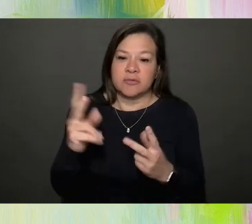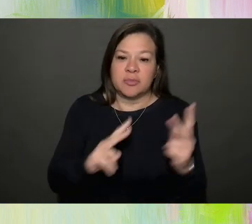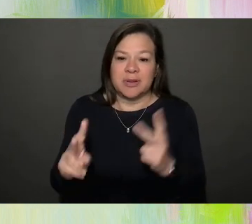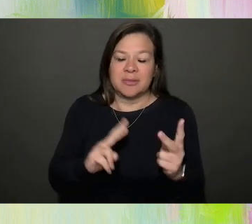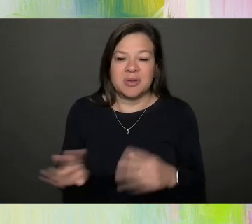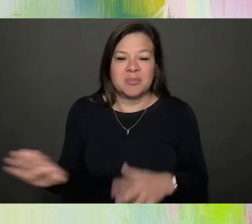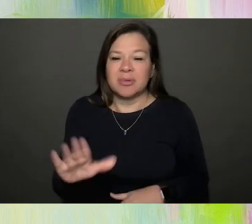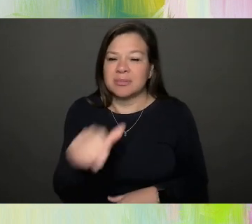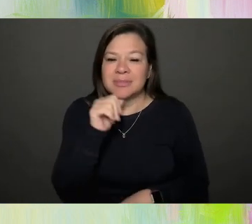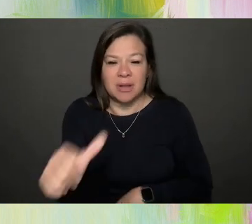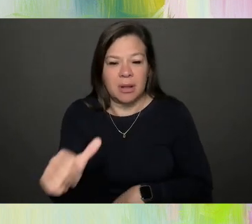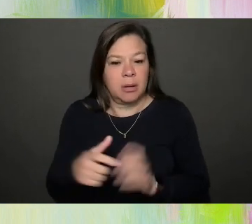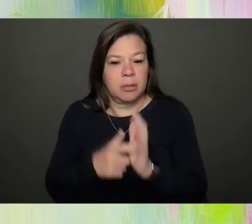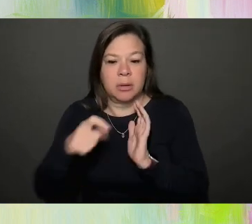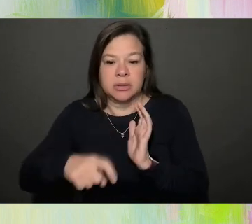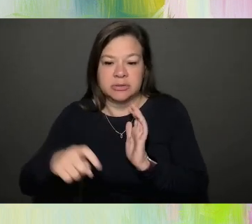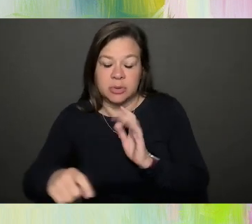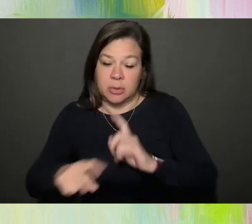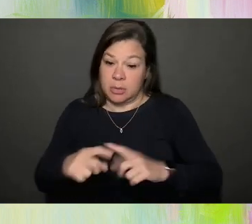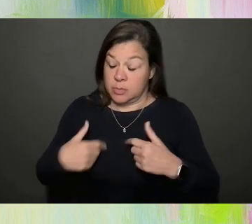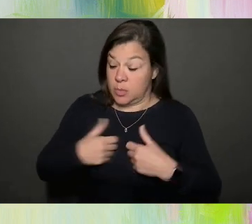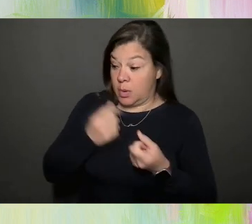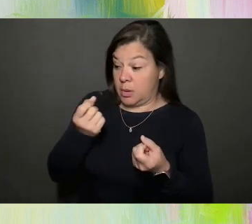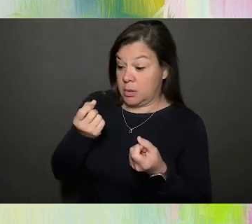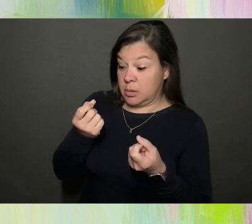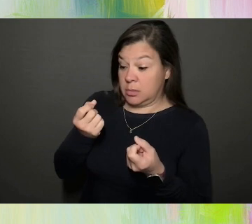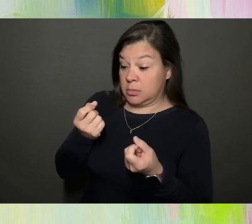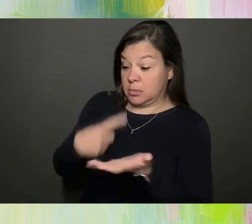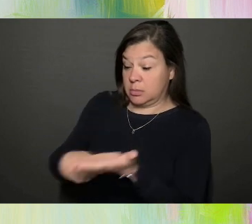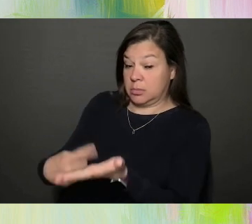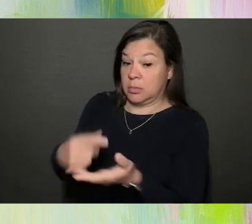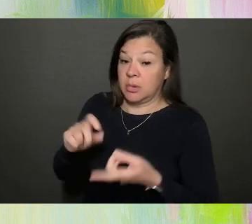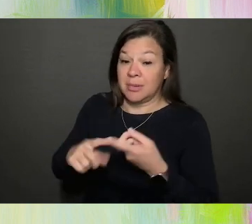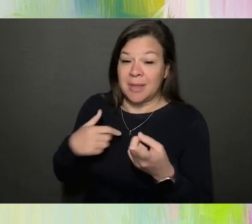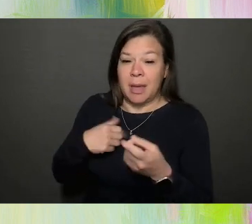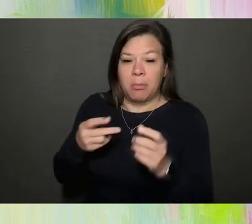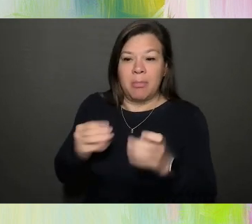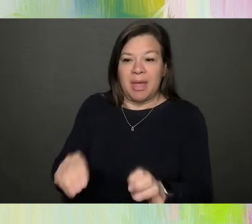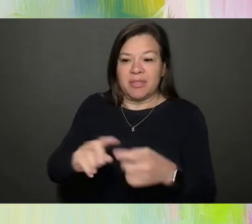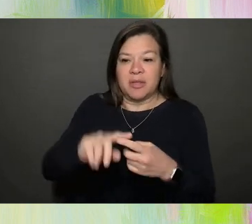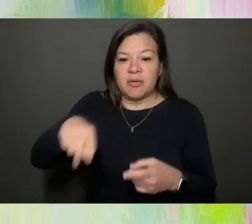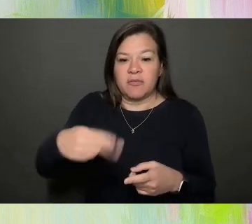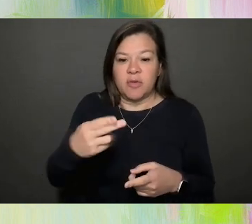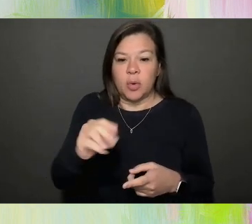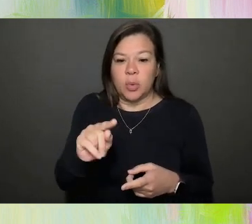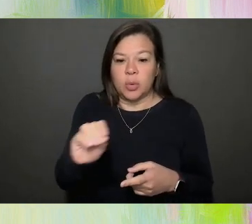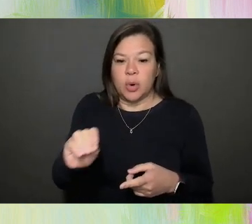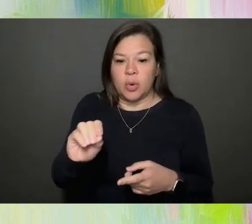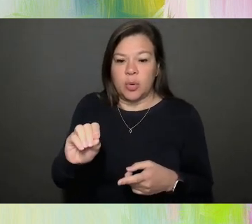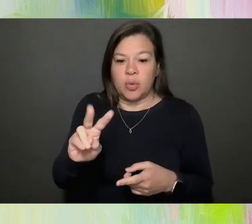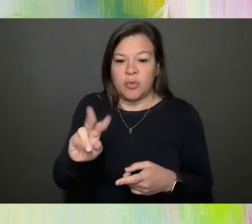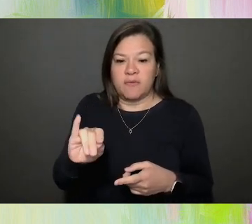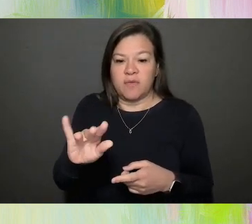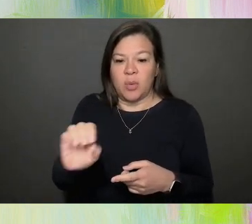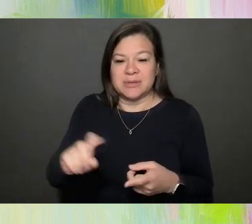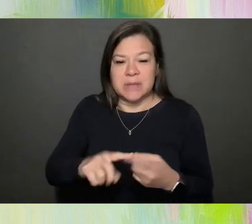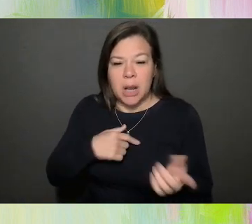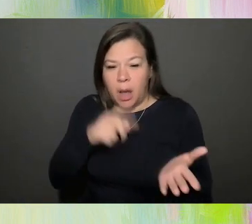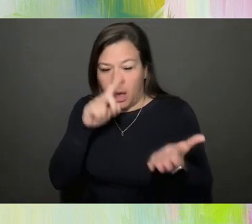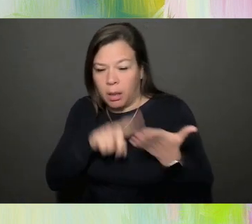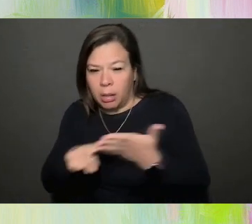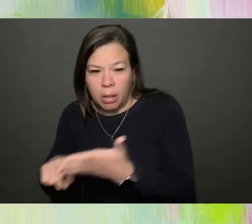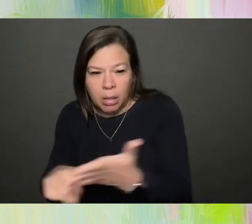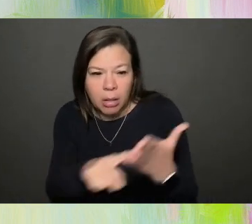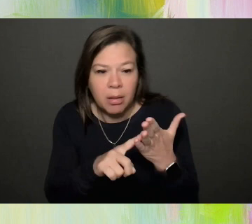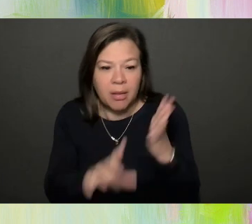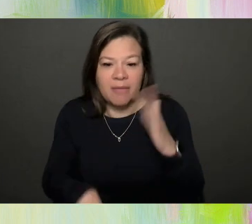And I kind of discovered this method, PhotoVoice, and I started poking around. And I, I found Dr.